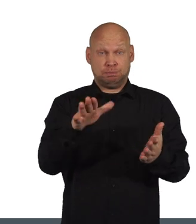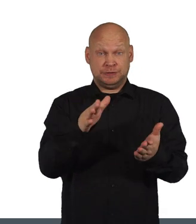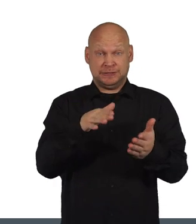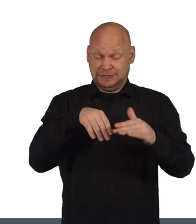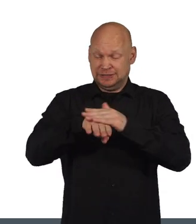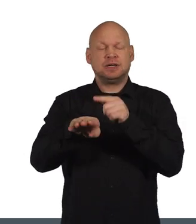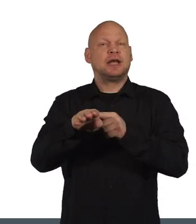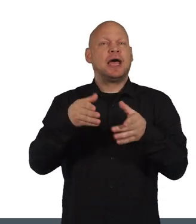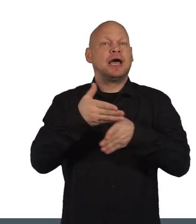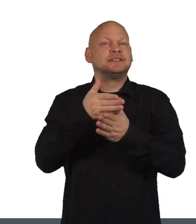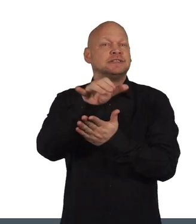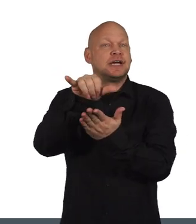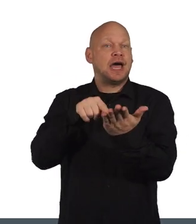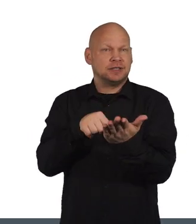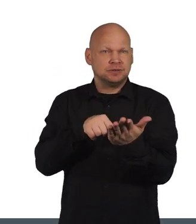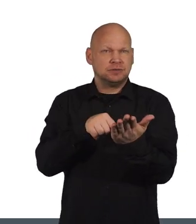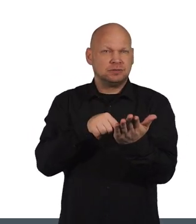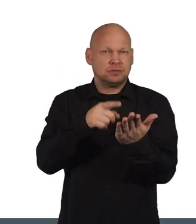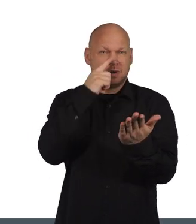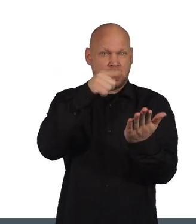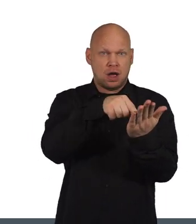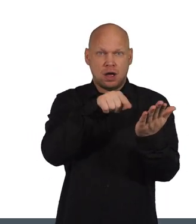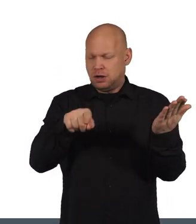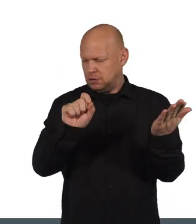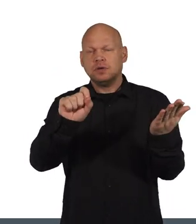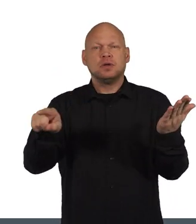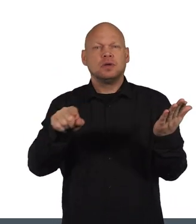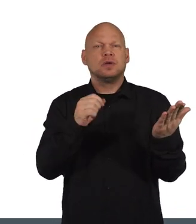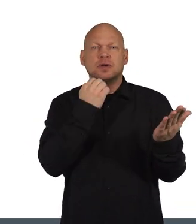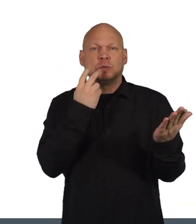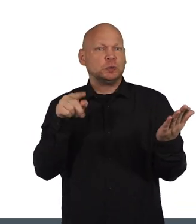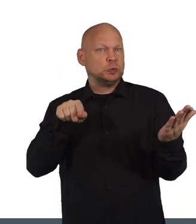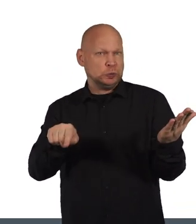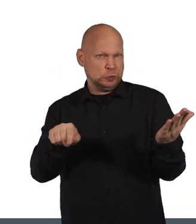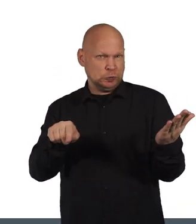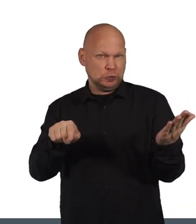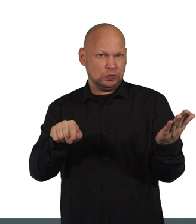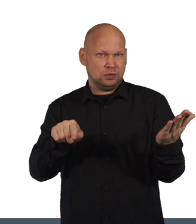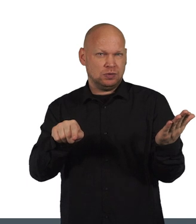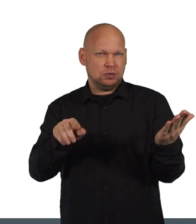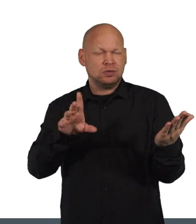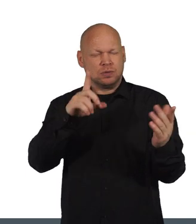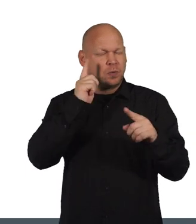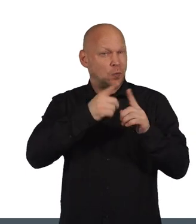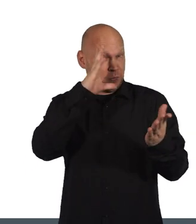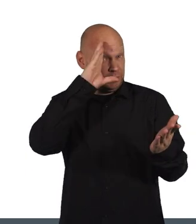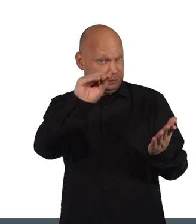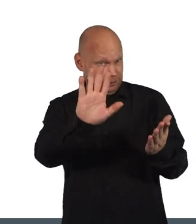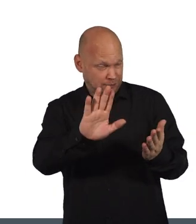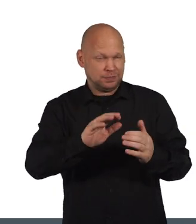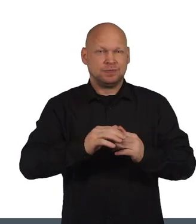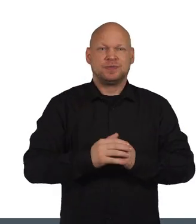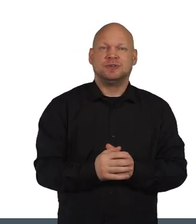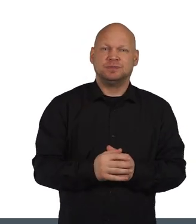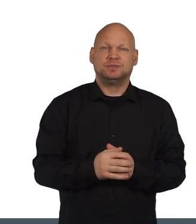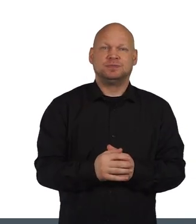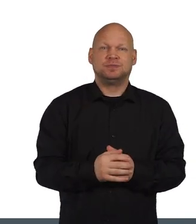exercise sheet, the organisations you can make it to are on the second page. But here's a quick reminder.